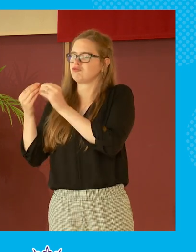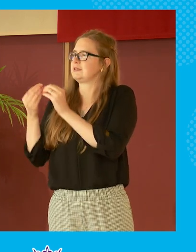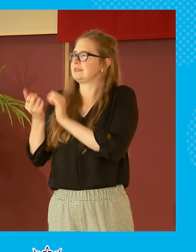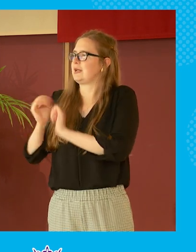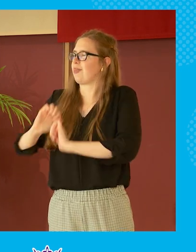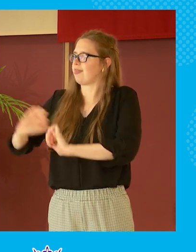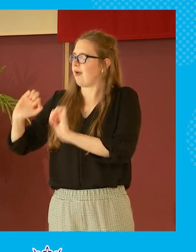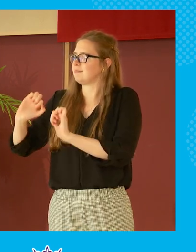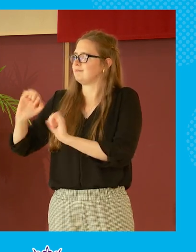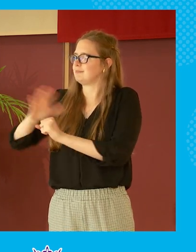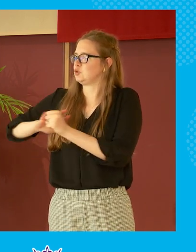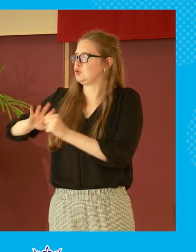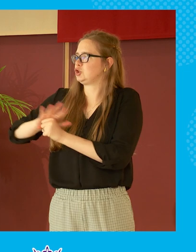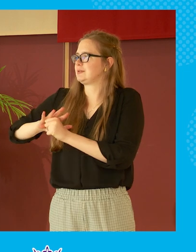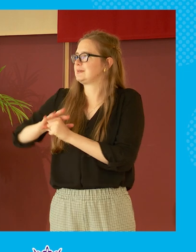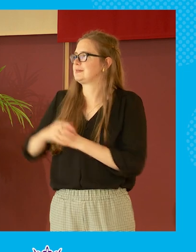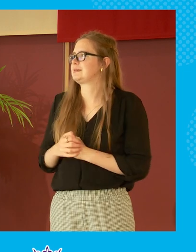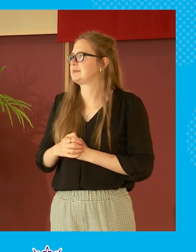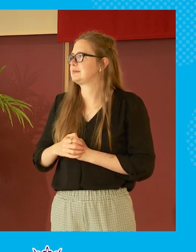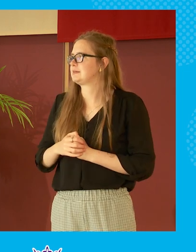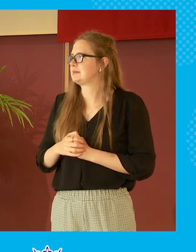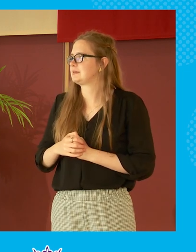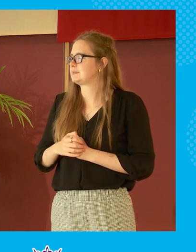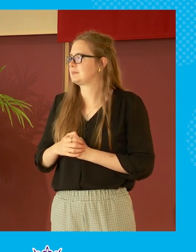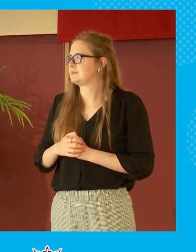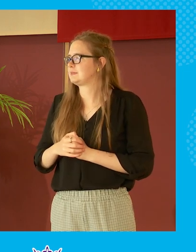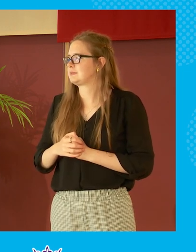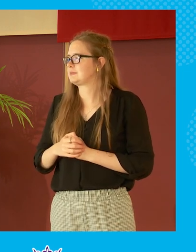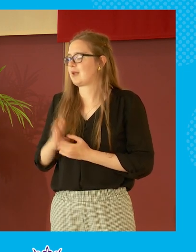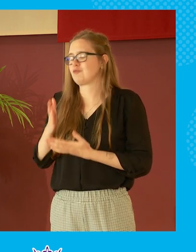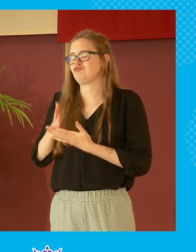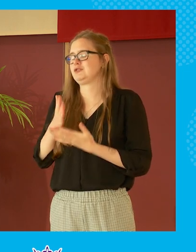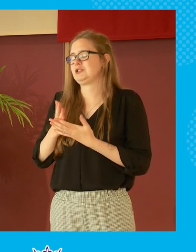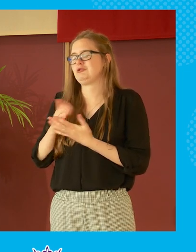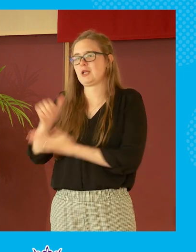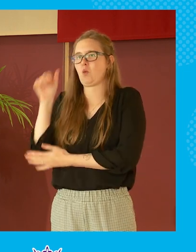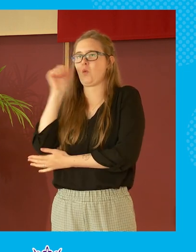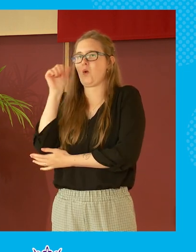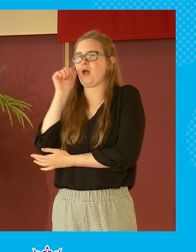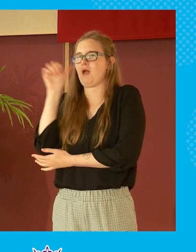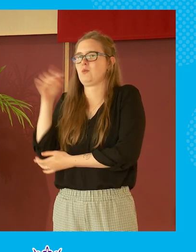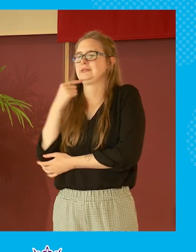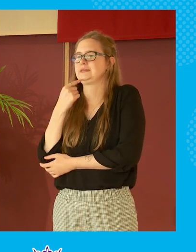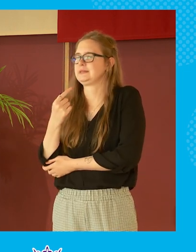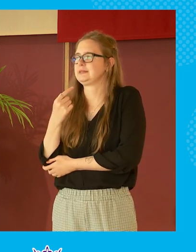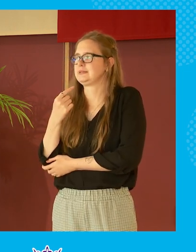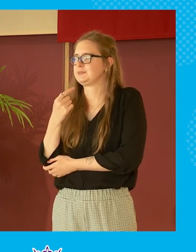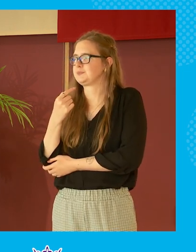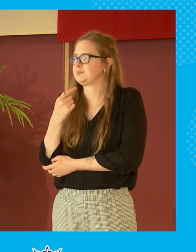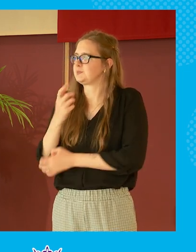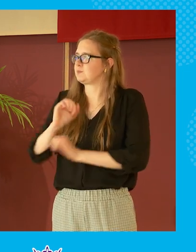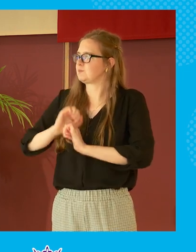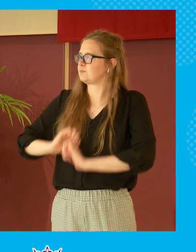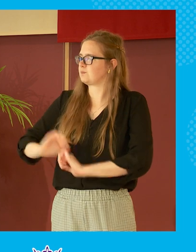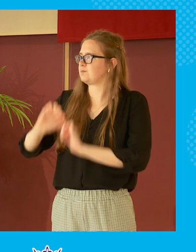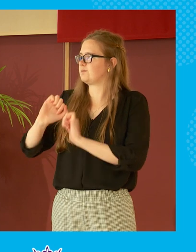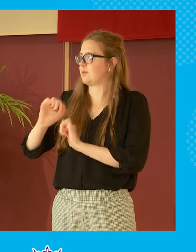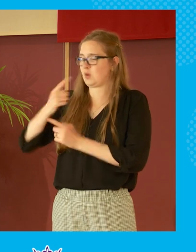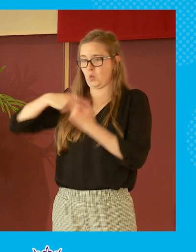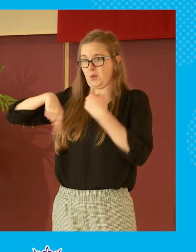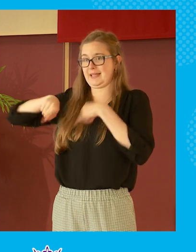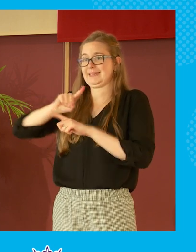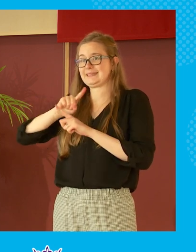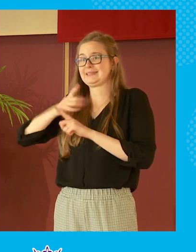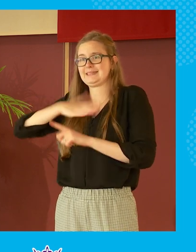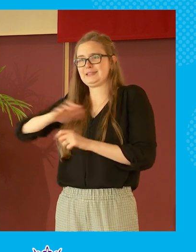creating that situation and it's something that i'm really conscious that what i've said is that uh you that we need